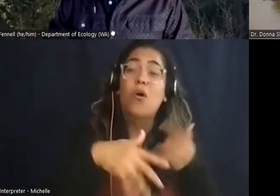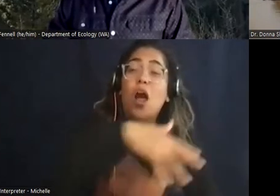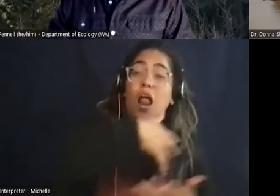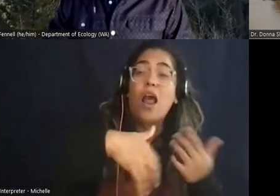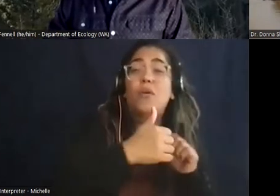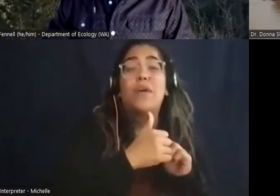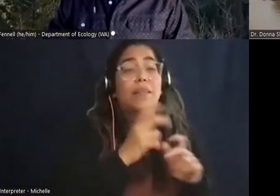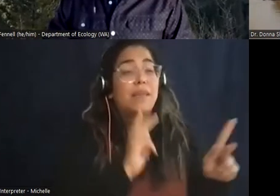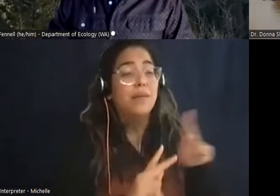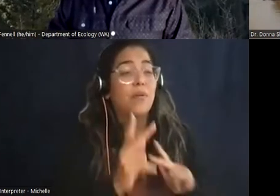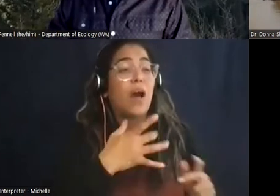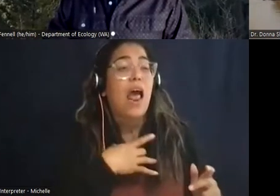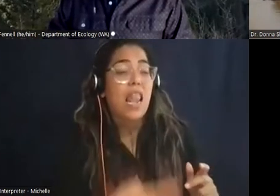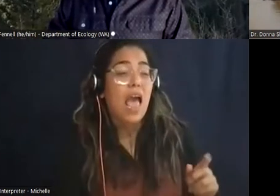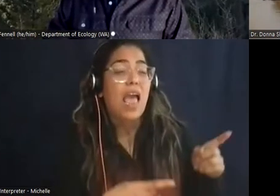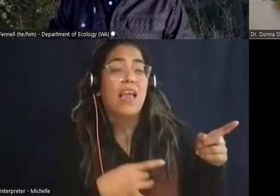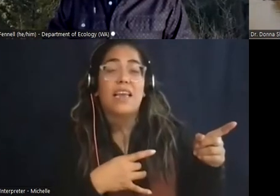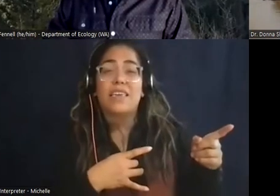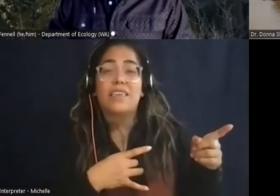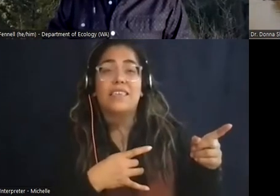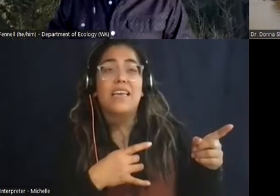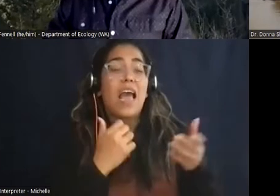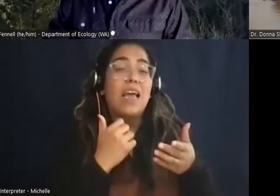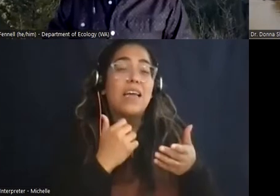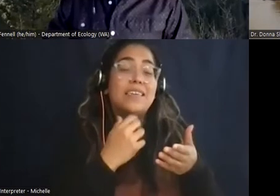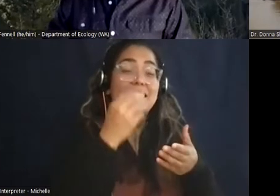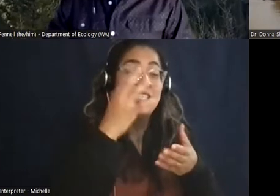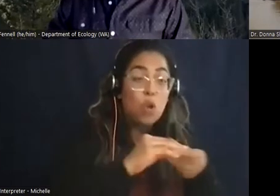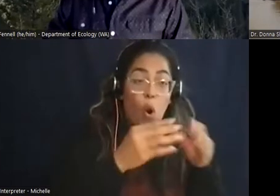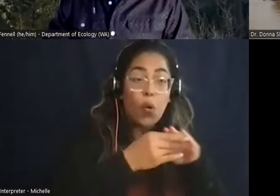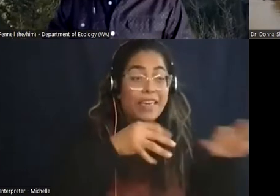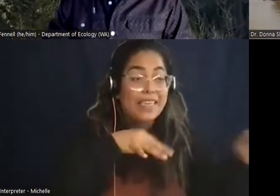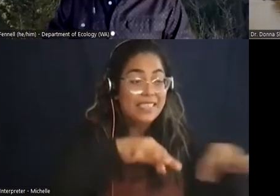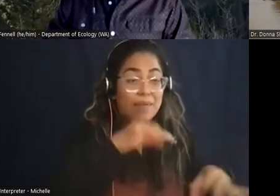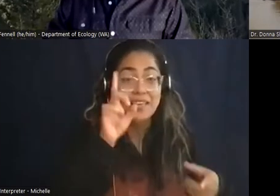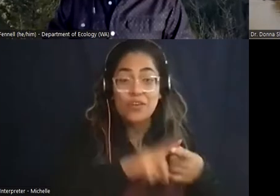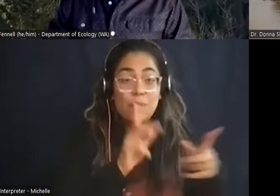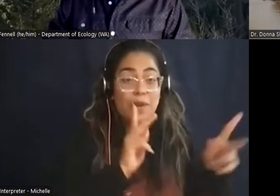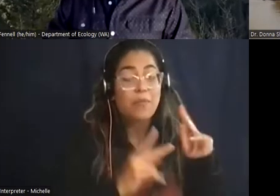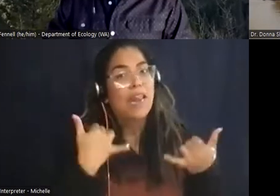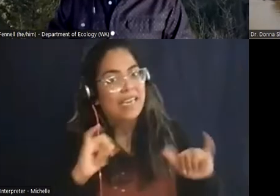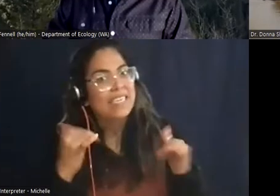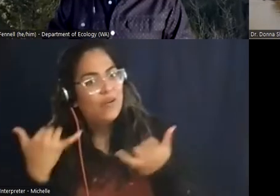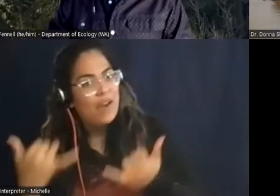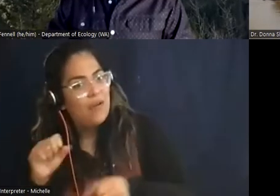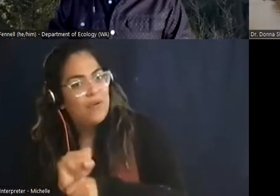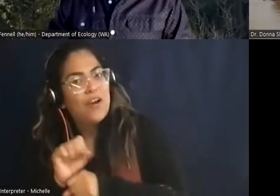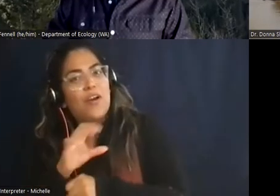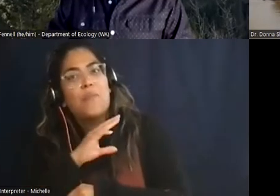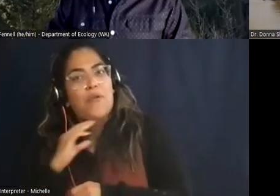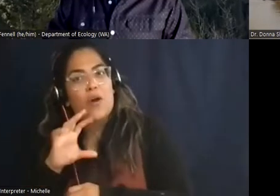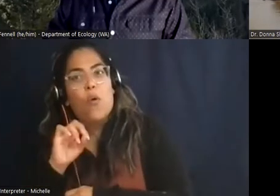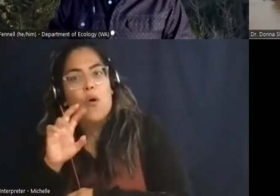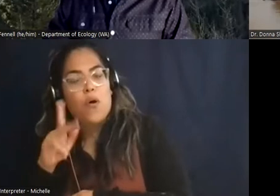I enjoy telling tales, and that I still do that in the Marine Corps. If I don't do that, I can't really